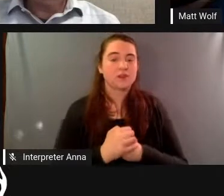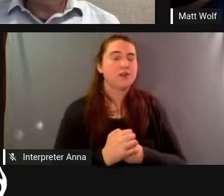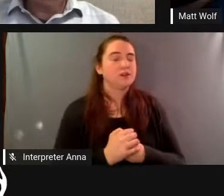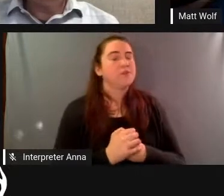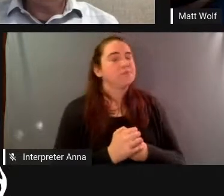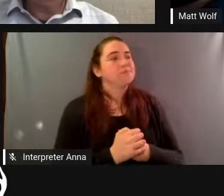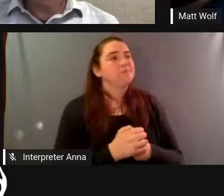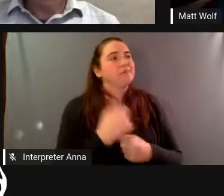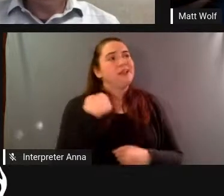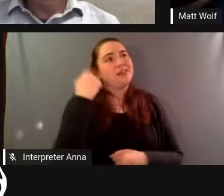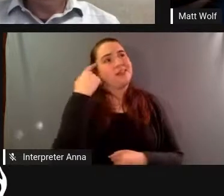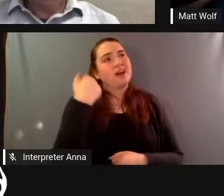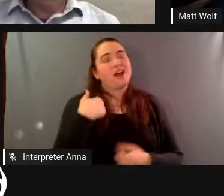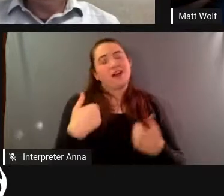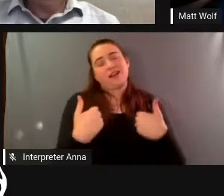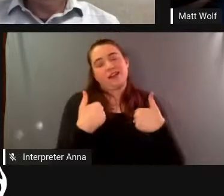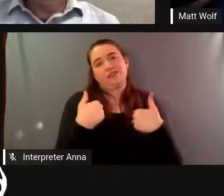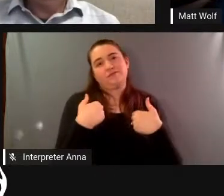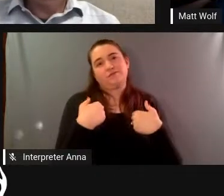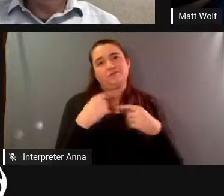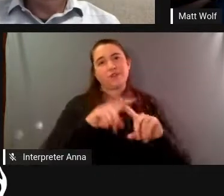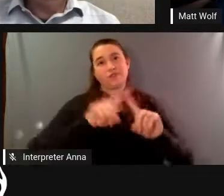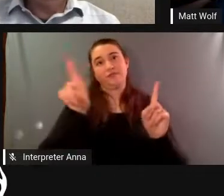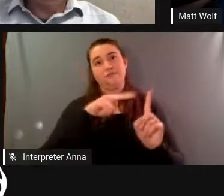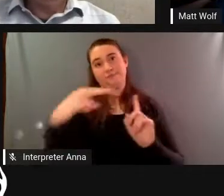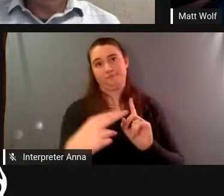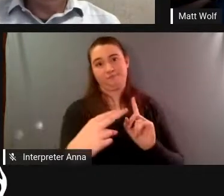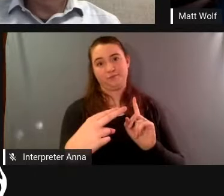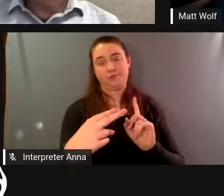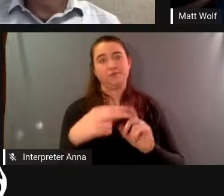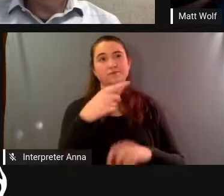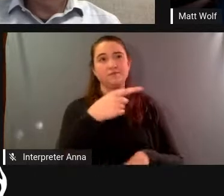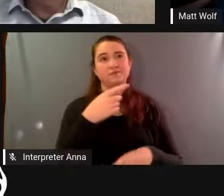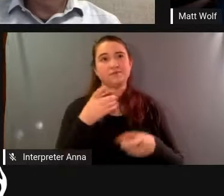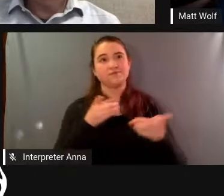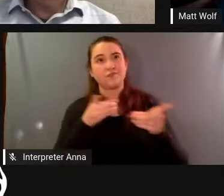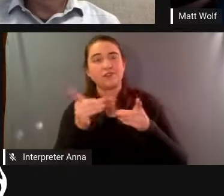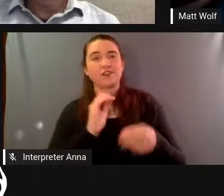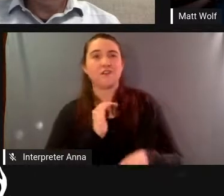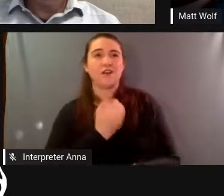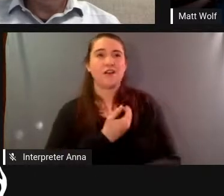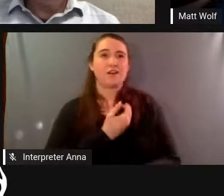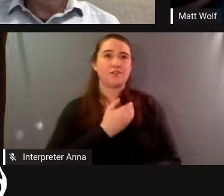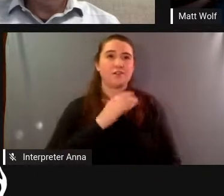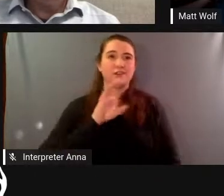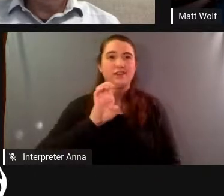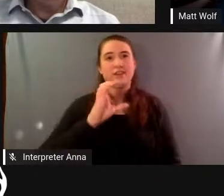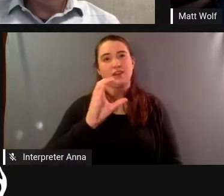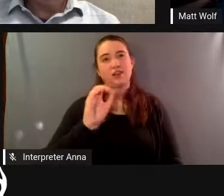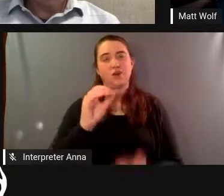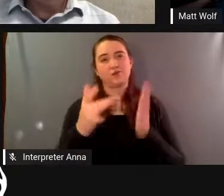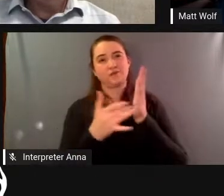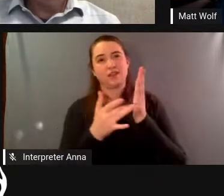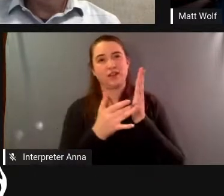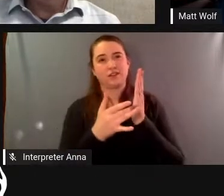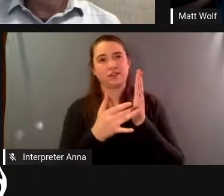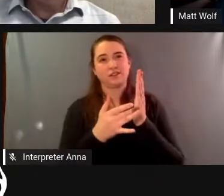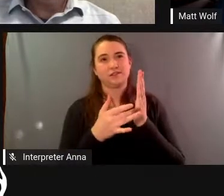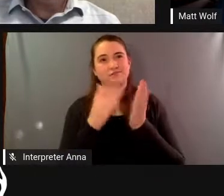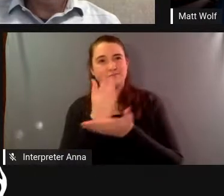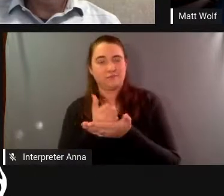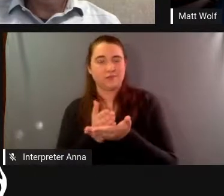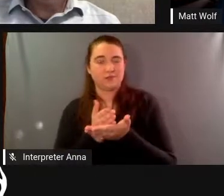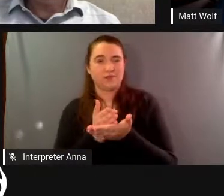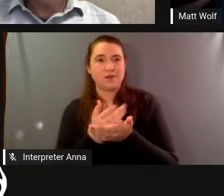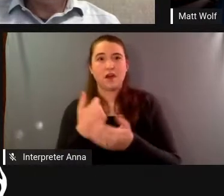ecotechnics our ecological arm and you know i knew very well that he uh kept